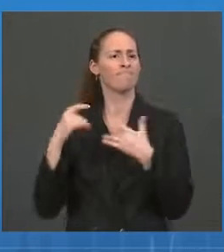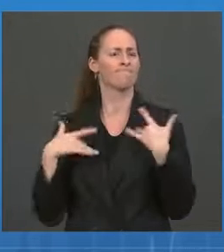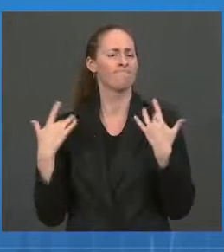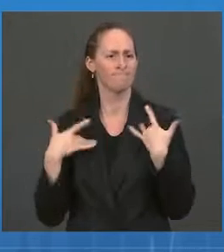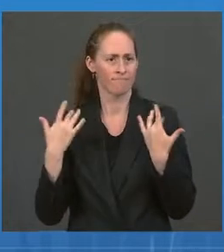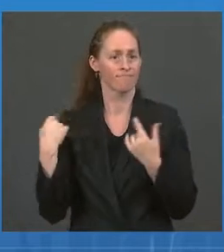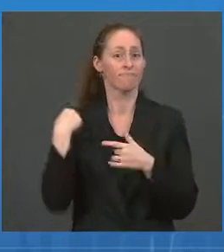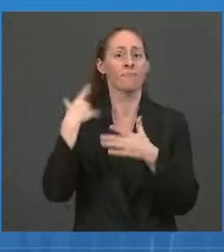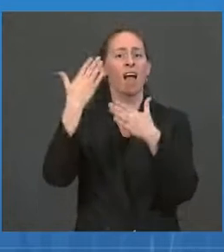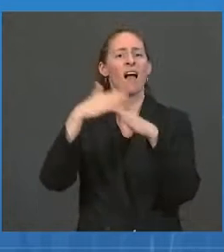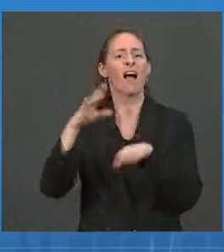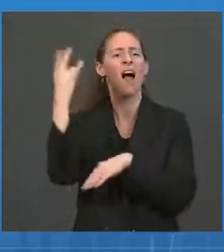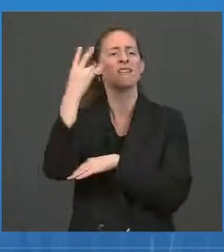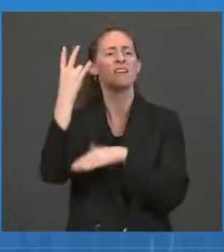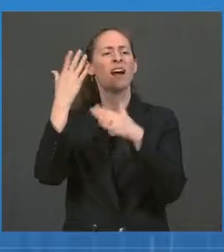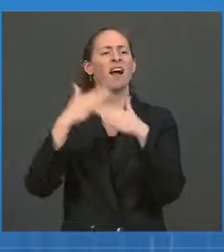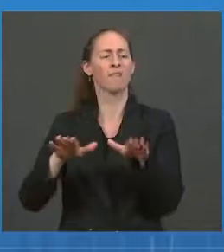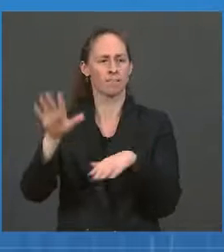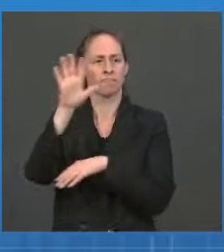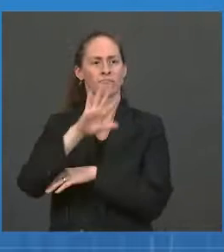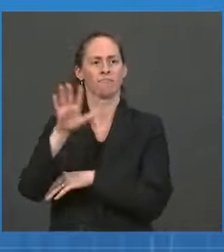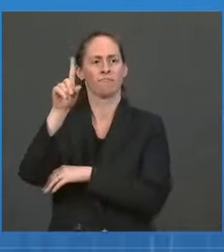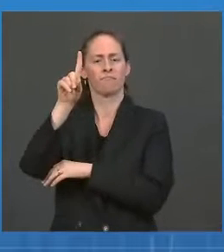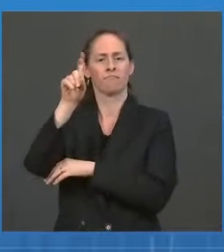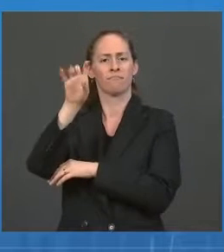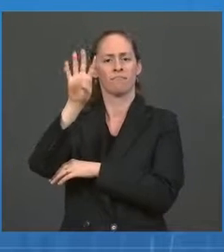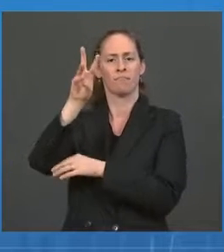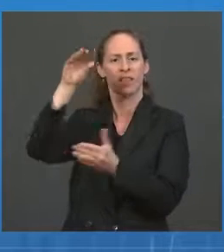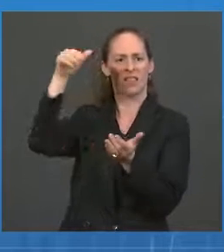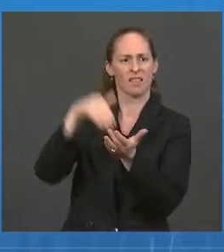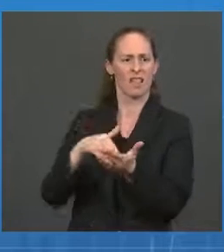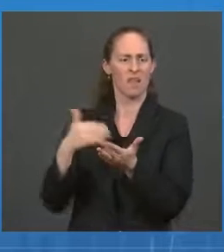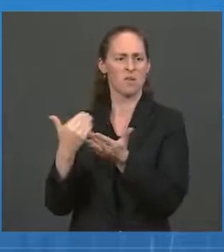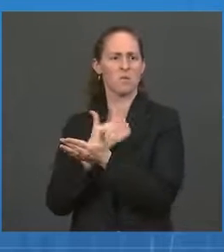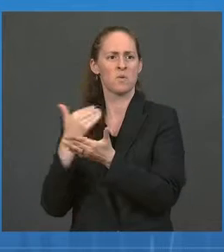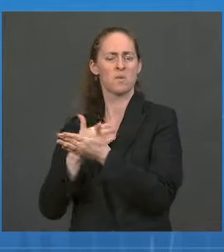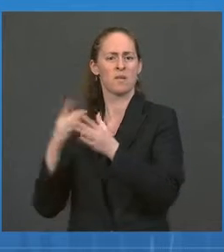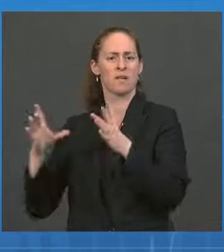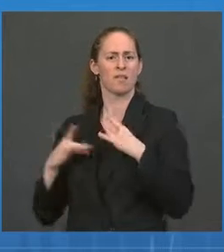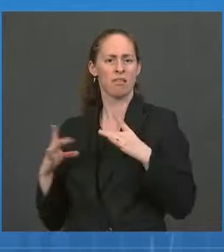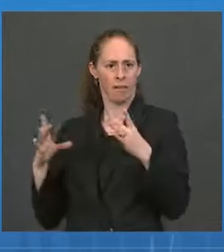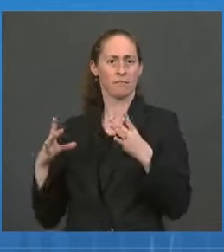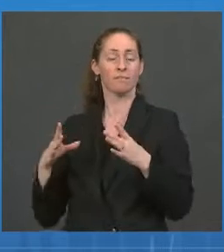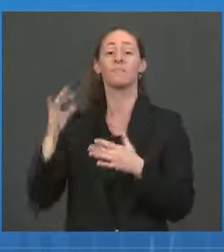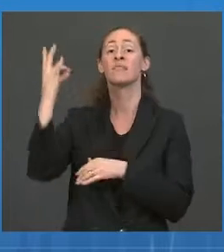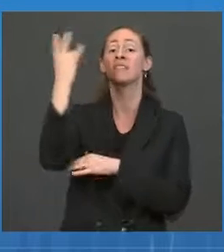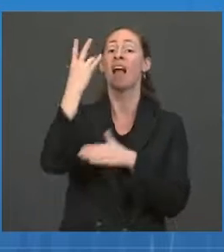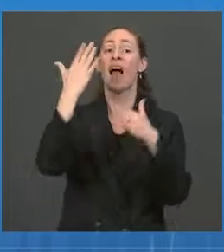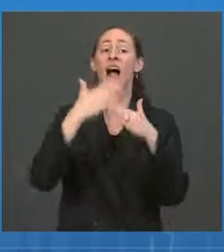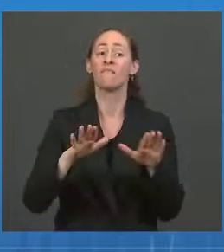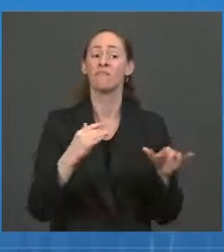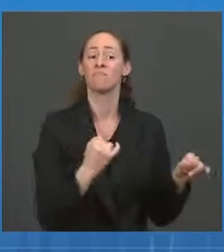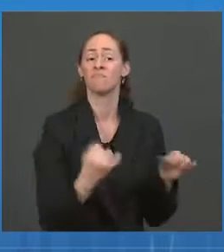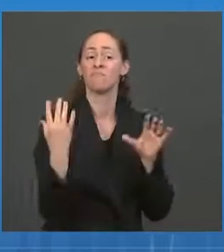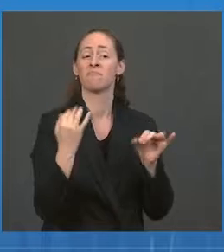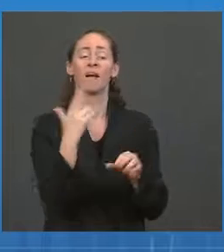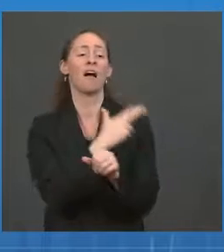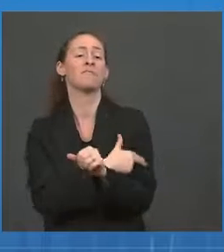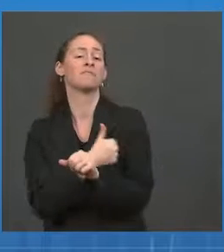is about 146,000 per day. Our seven-day average of hospital admissions is approximately 11